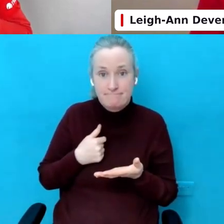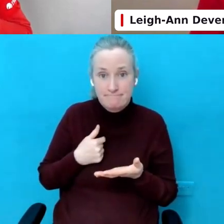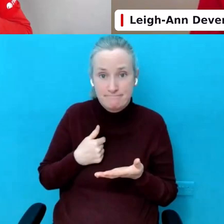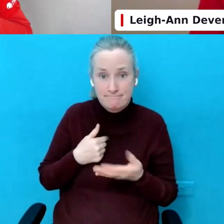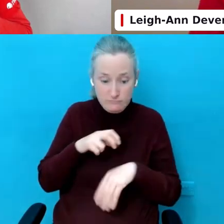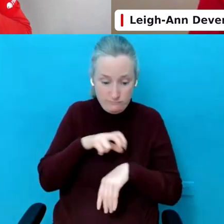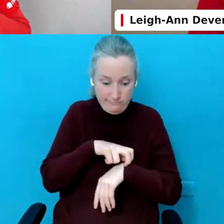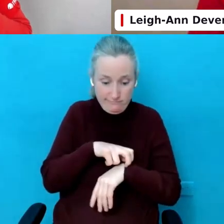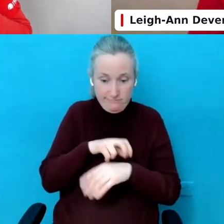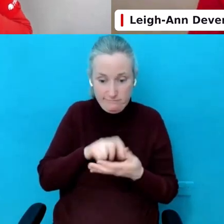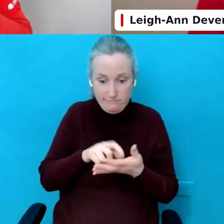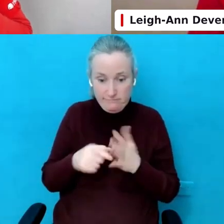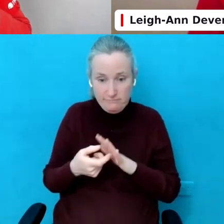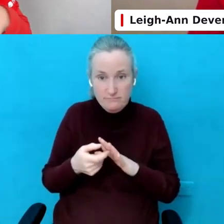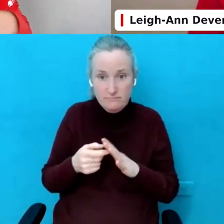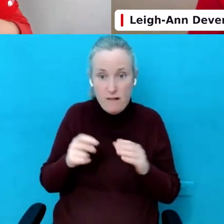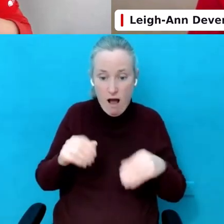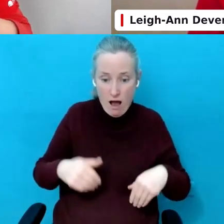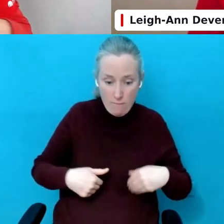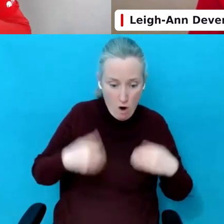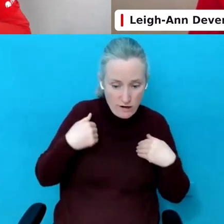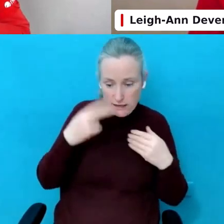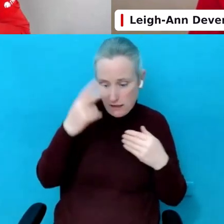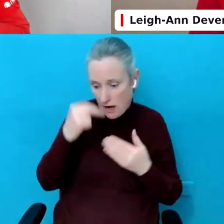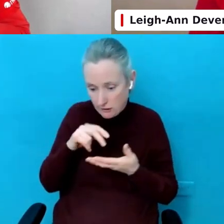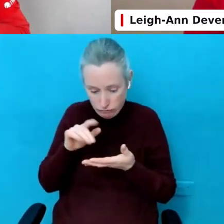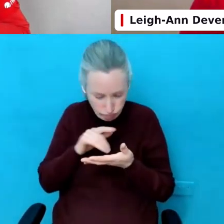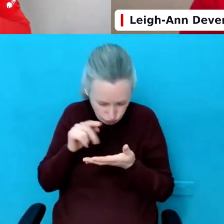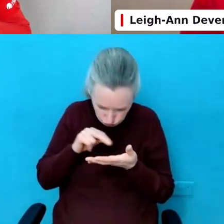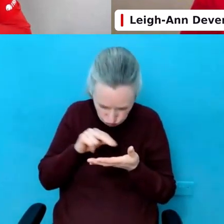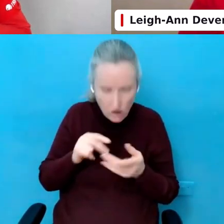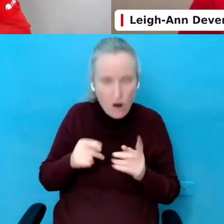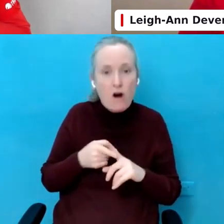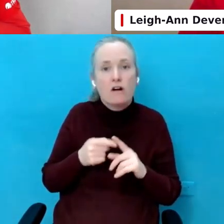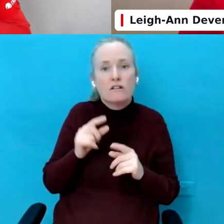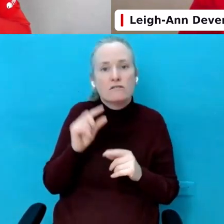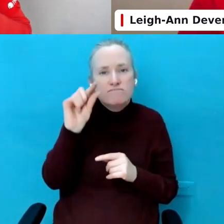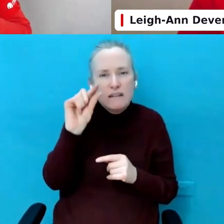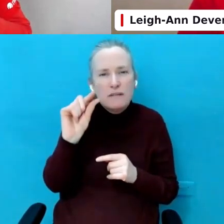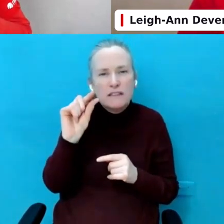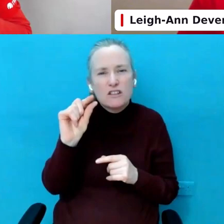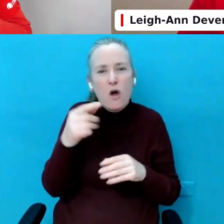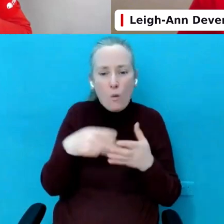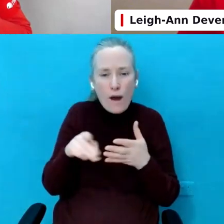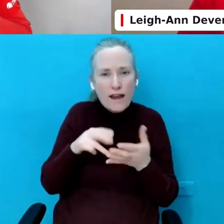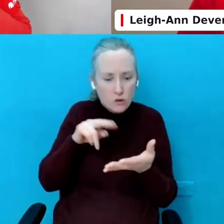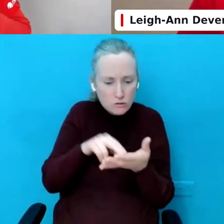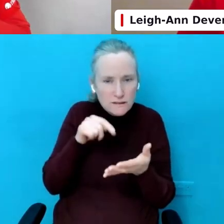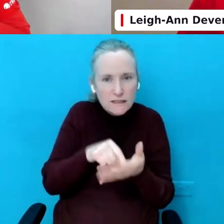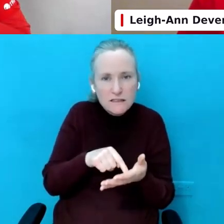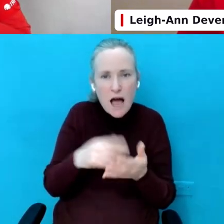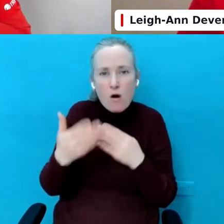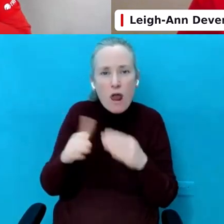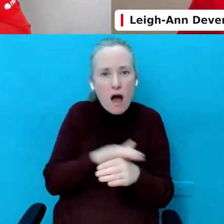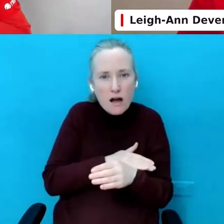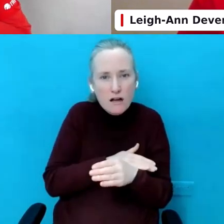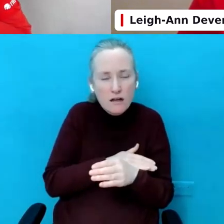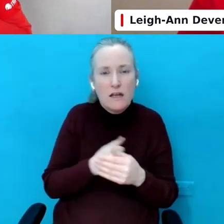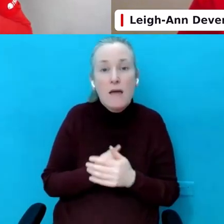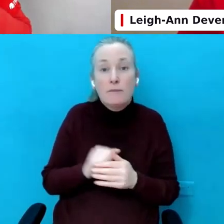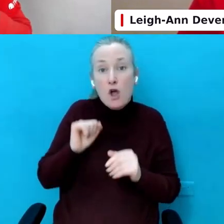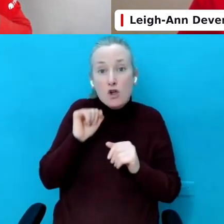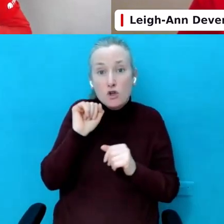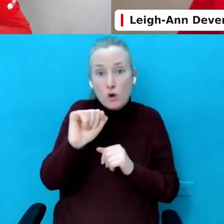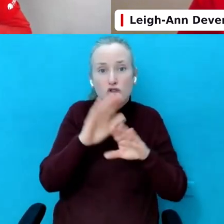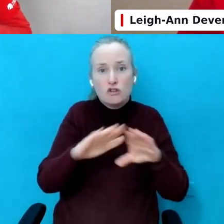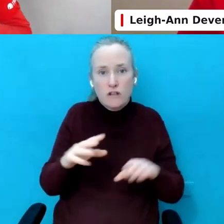You know, am I on it morning to night? Am I rarely on it? When do I use it? For how long? Because your children are watching